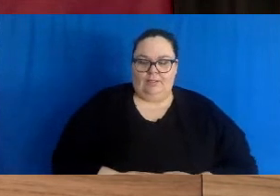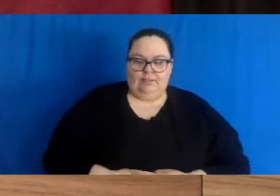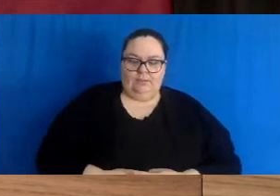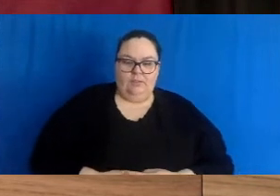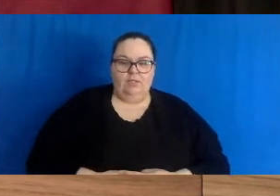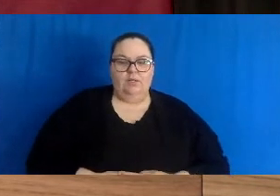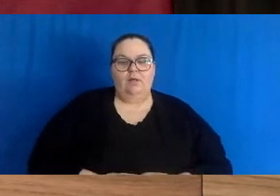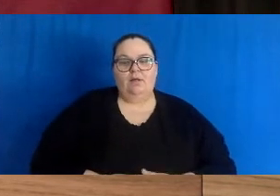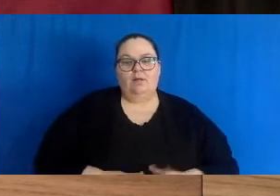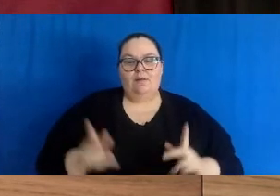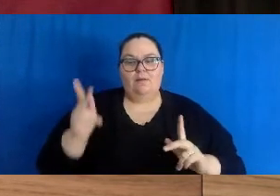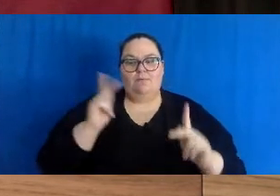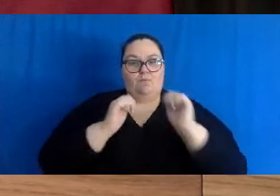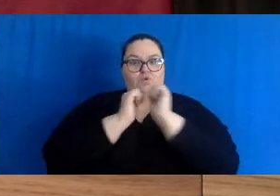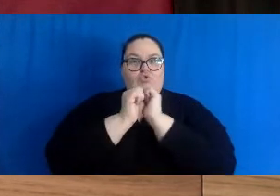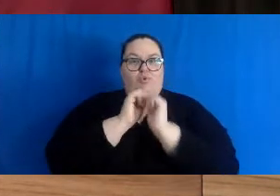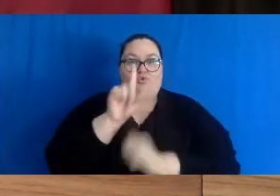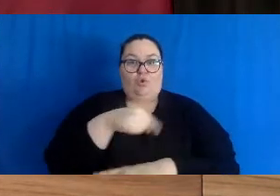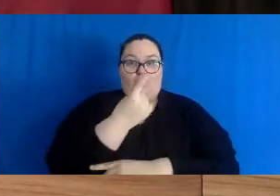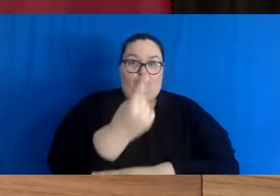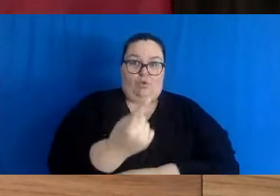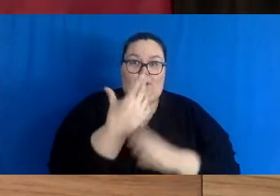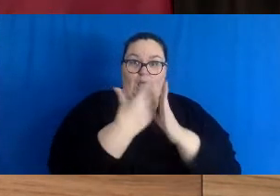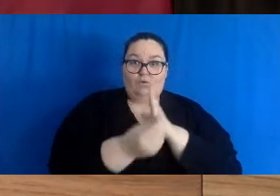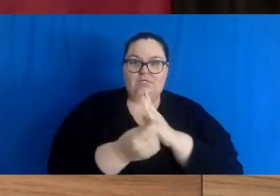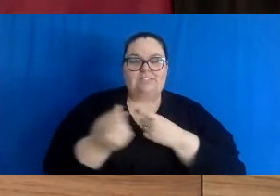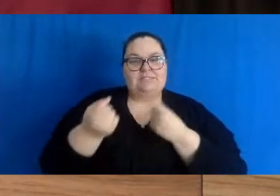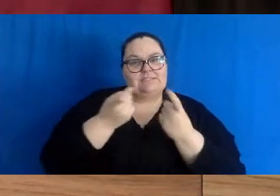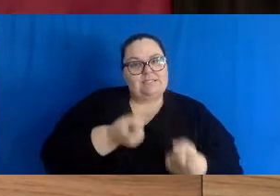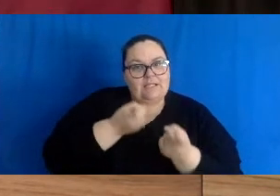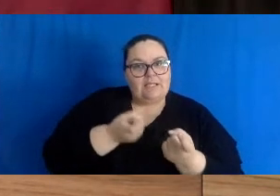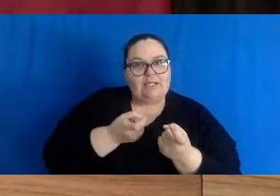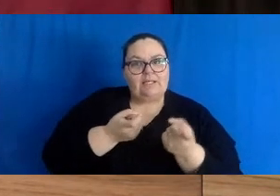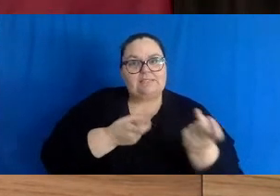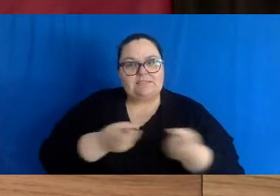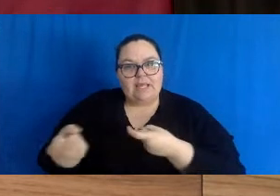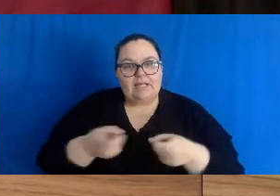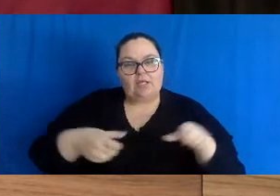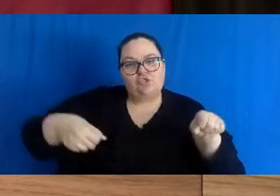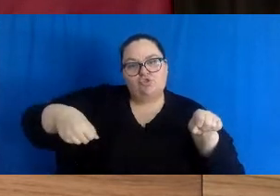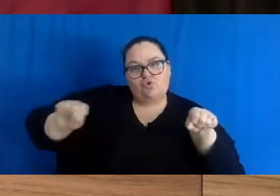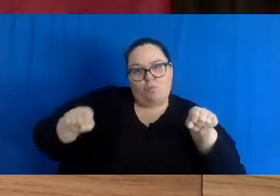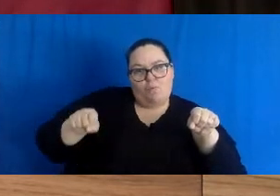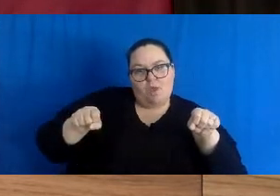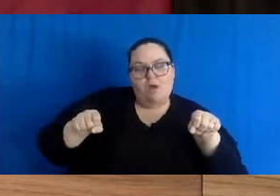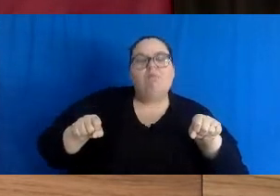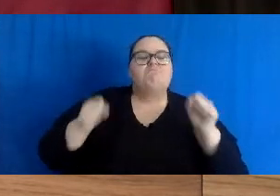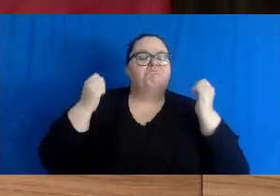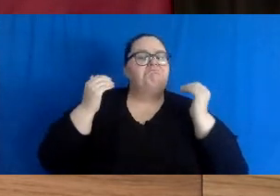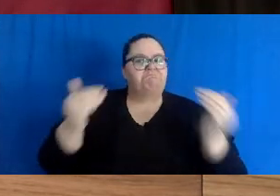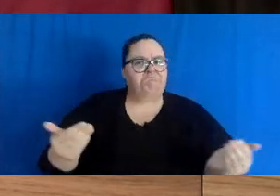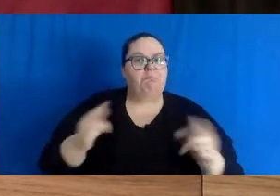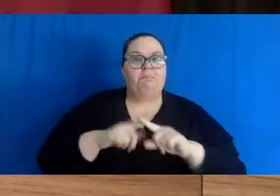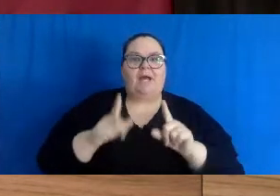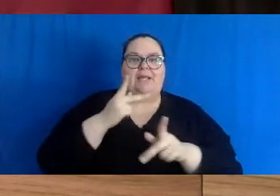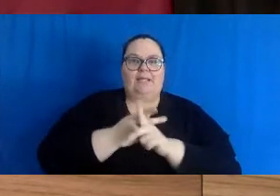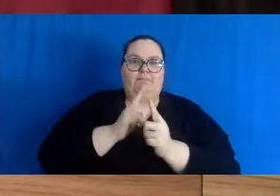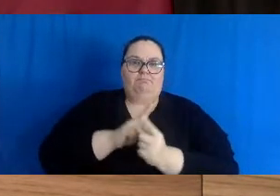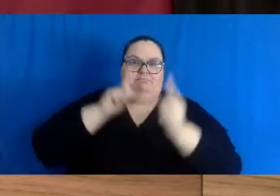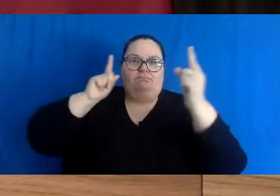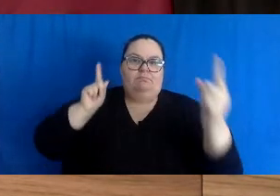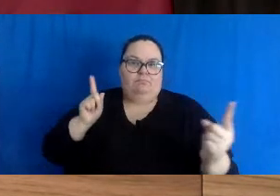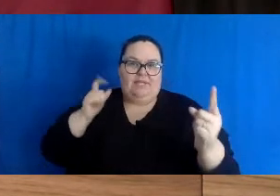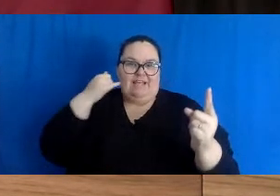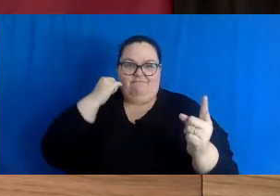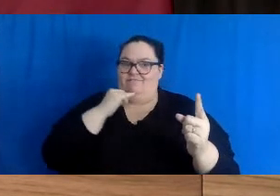Individual sports that can be conducted outdoors, such as skiing, skating, and snowmobiling, are permitted as long as distancing is maintained with those outside